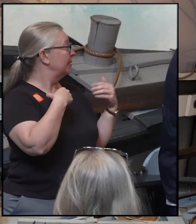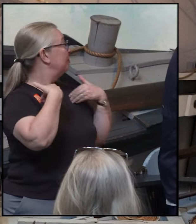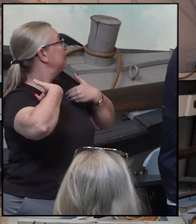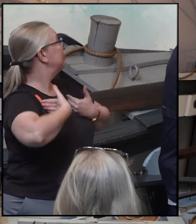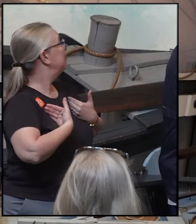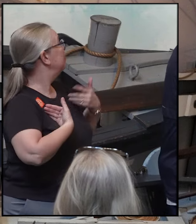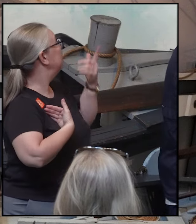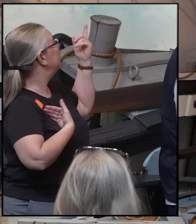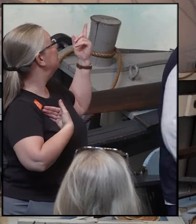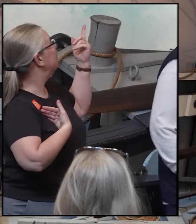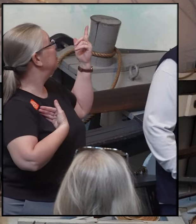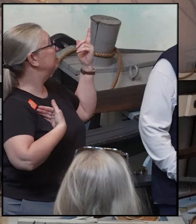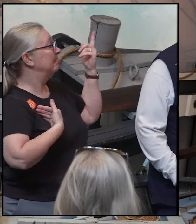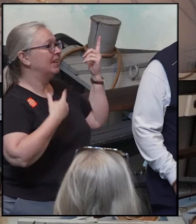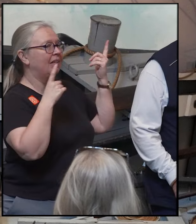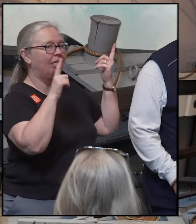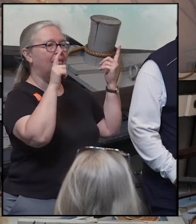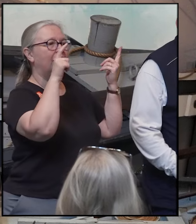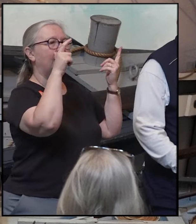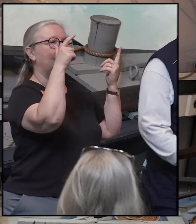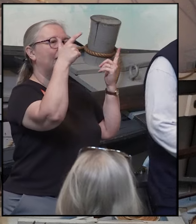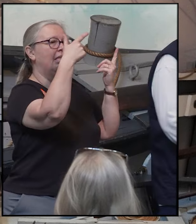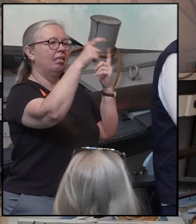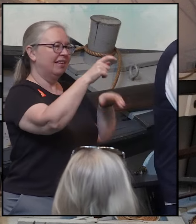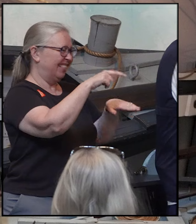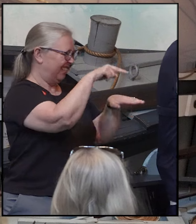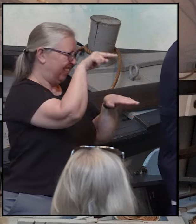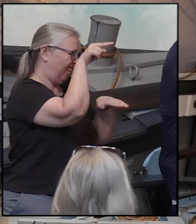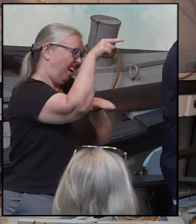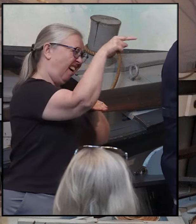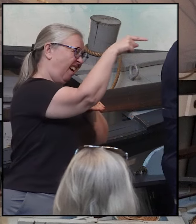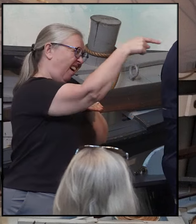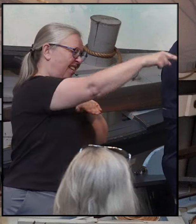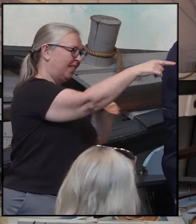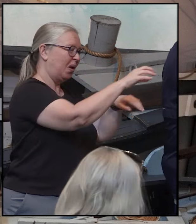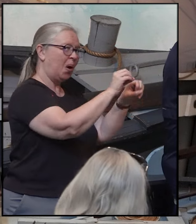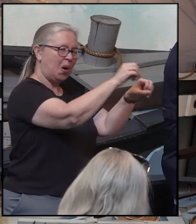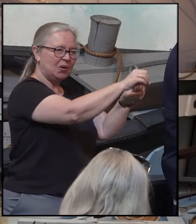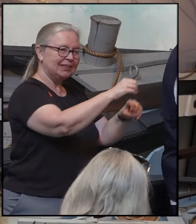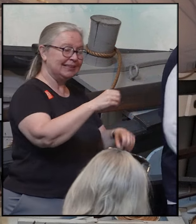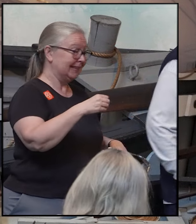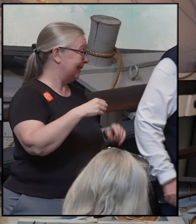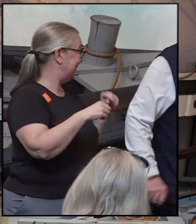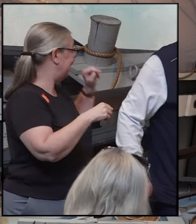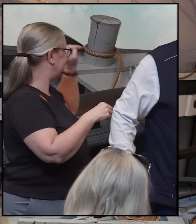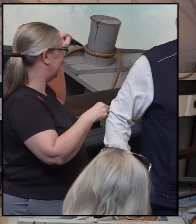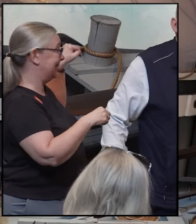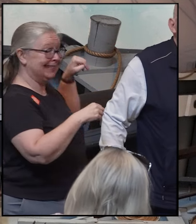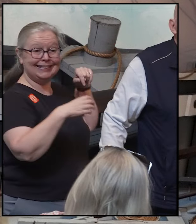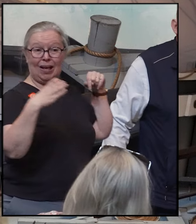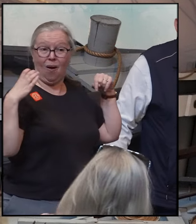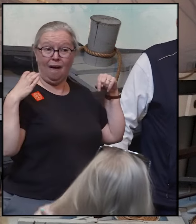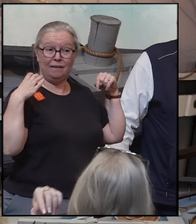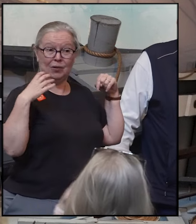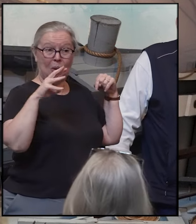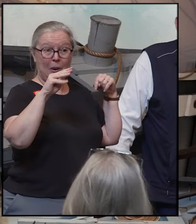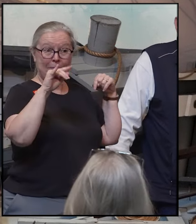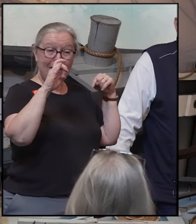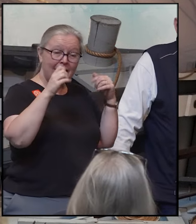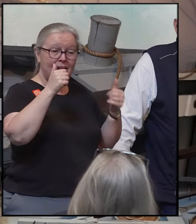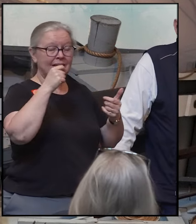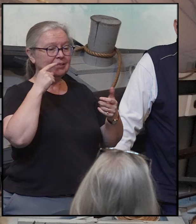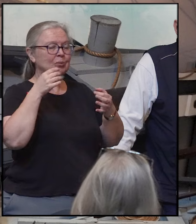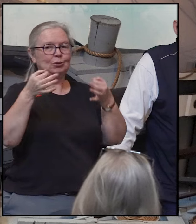is going to take place in the middle of the ocean. That officer, or mate, is going to trade places with the